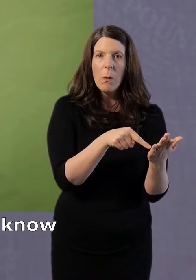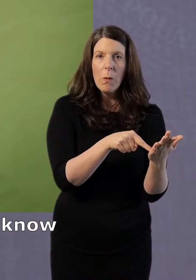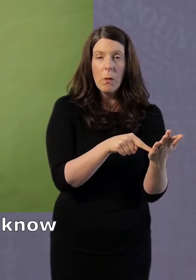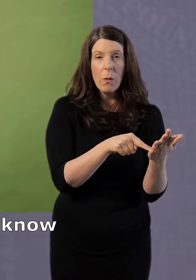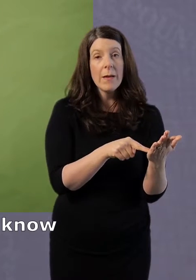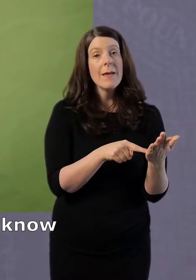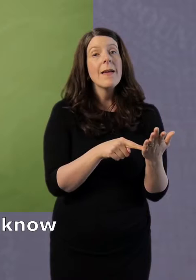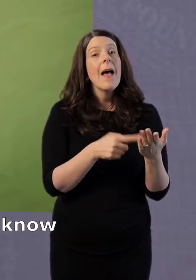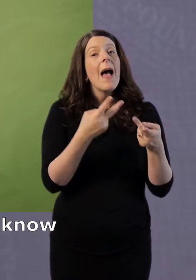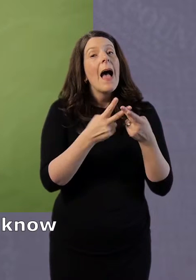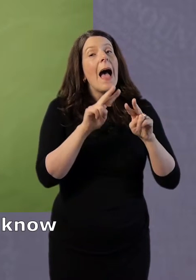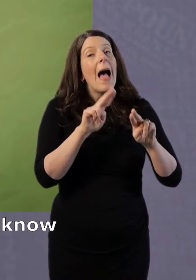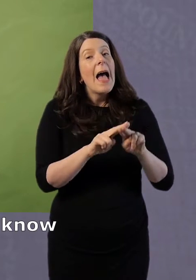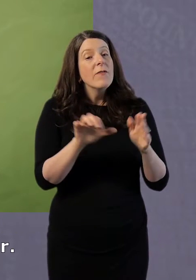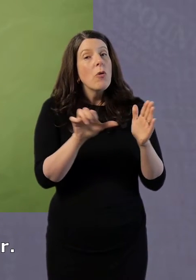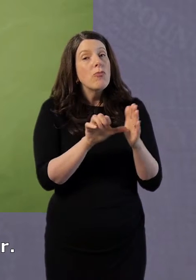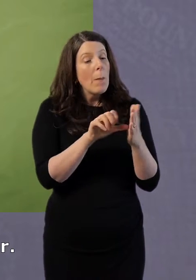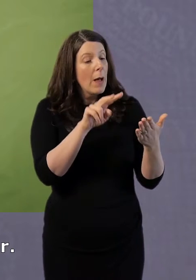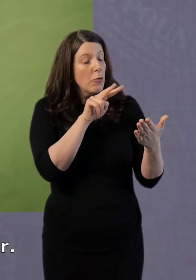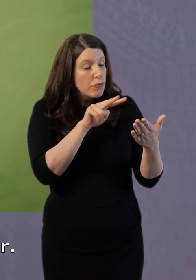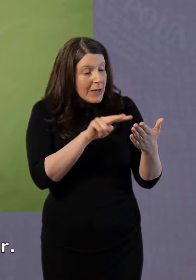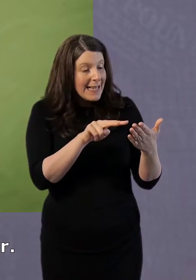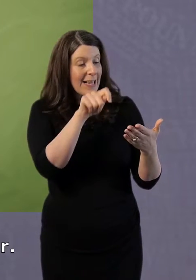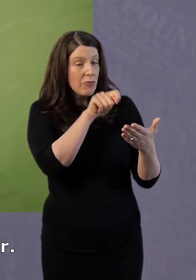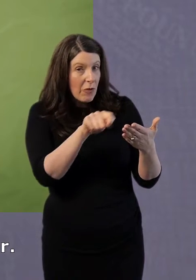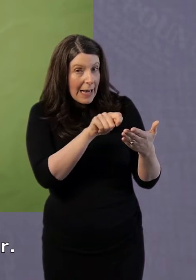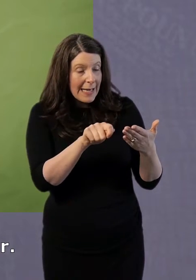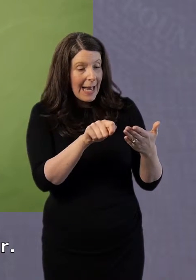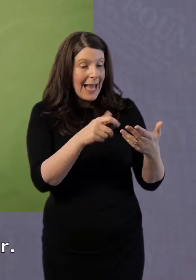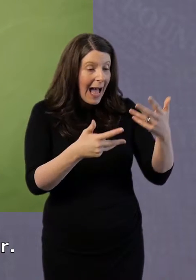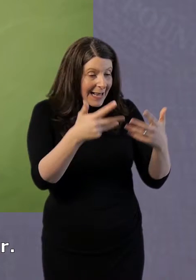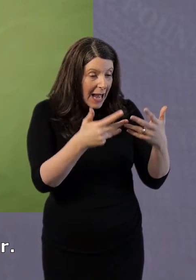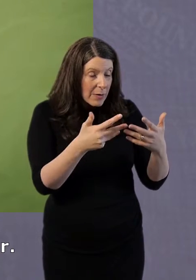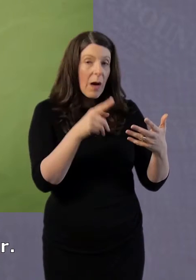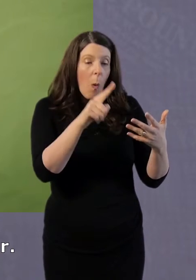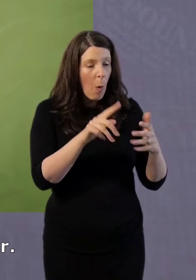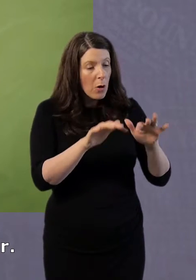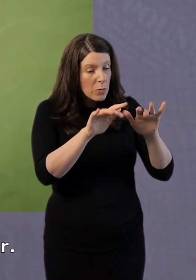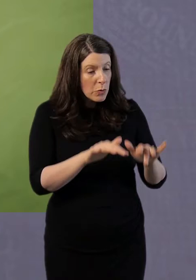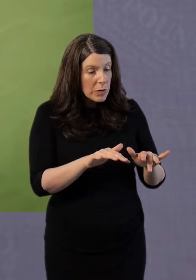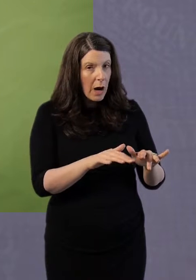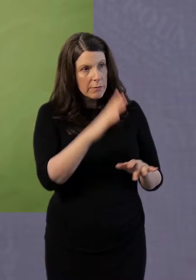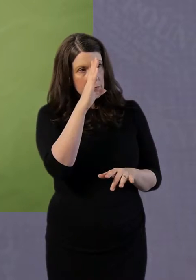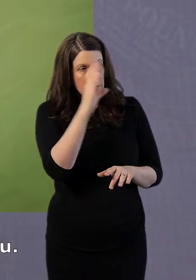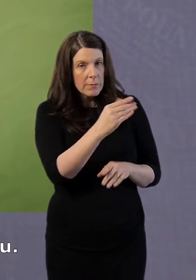Make sure you let the Job Centre know if you have problems with reading, writing, counting or using a computer.